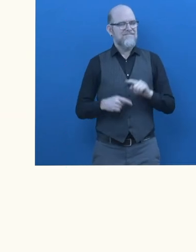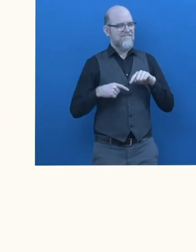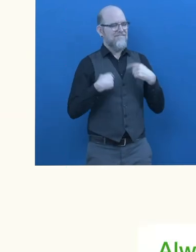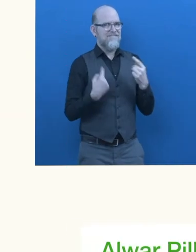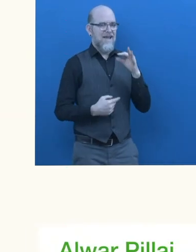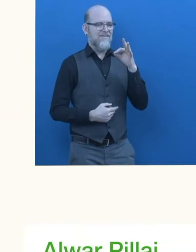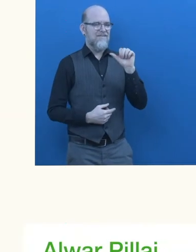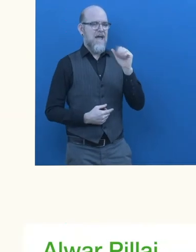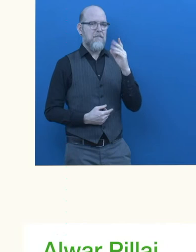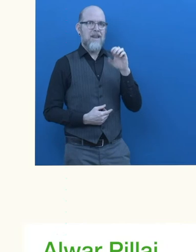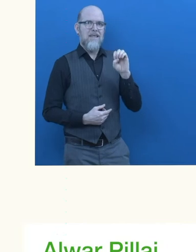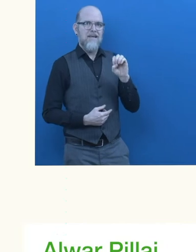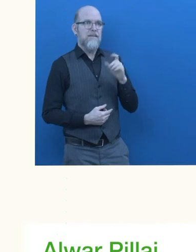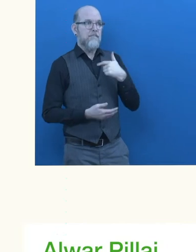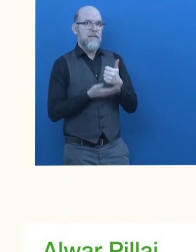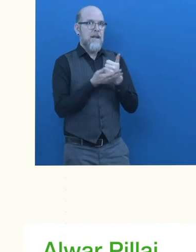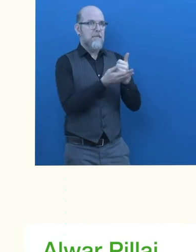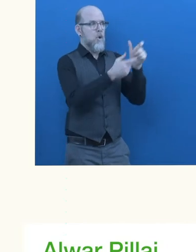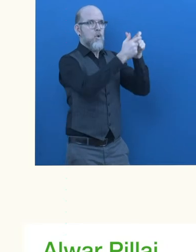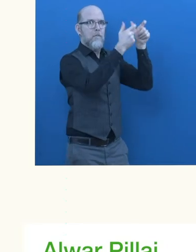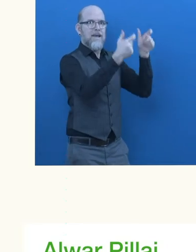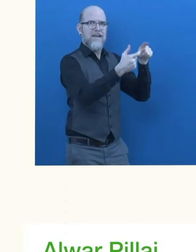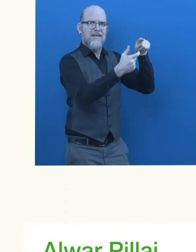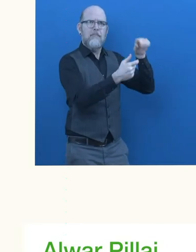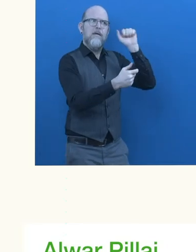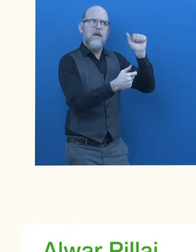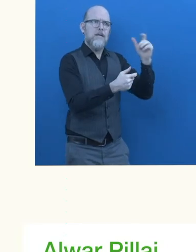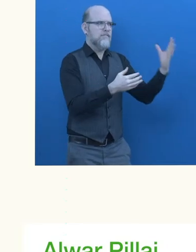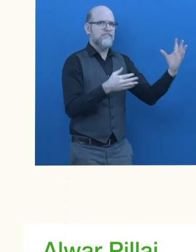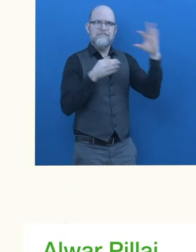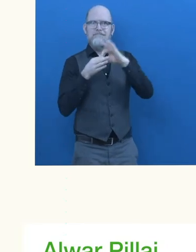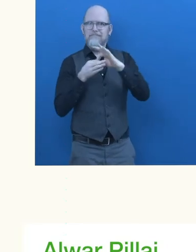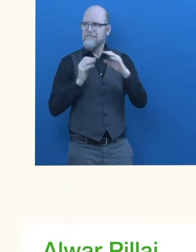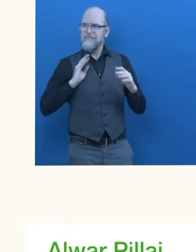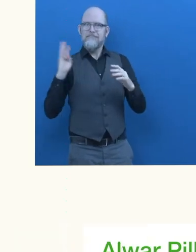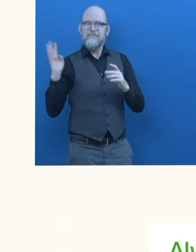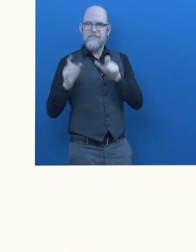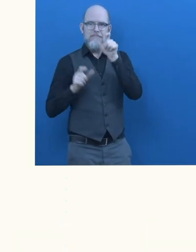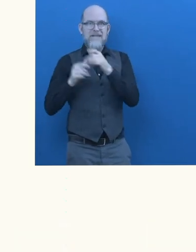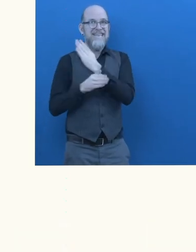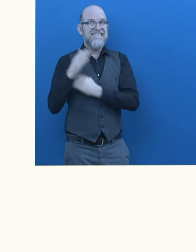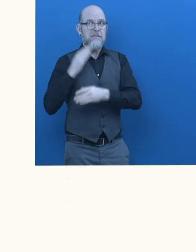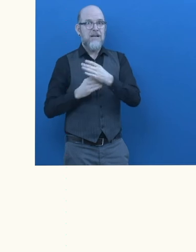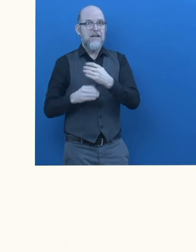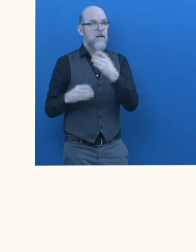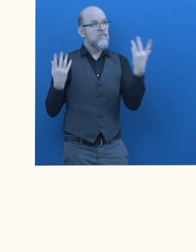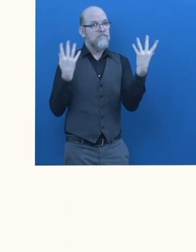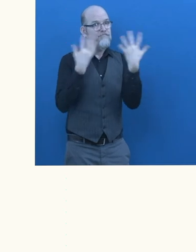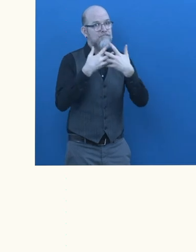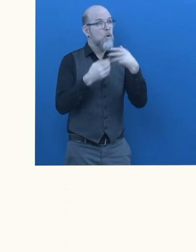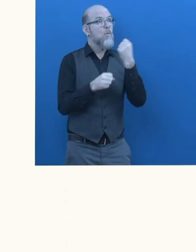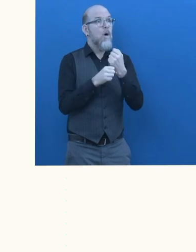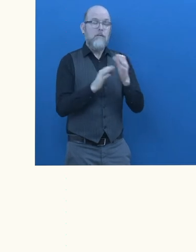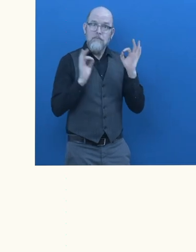With Fable, companies can collaborate with people with disabilities, actually work together